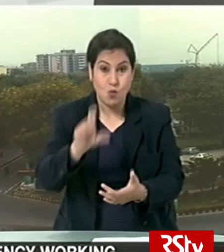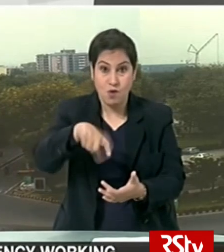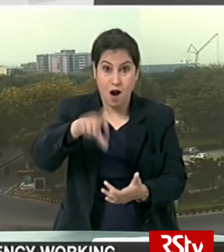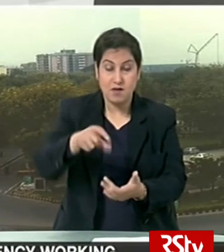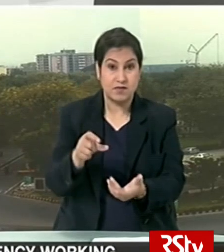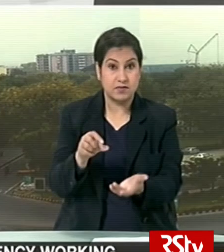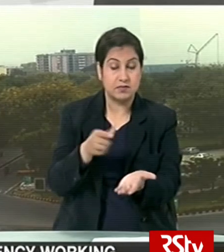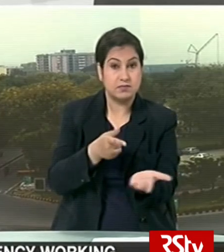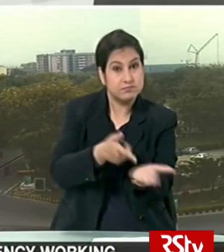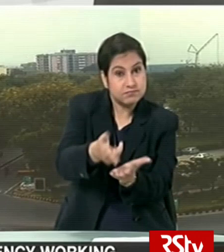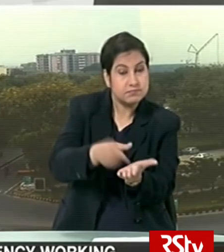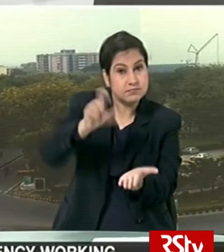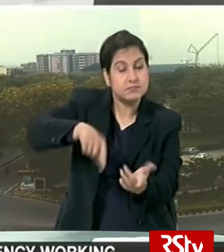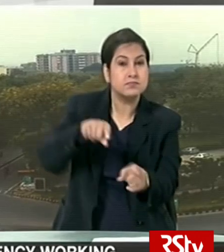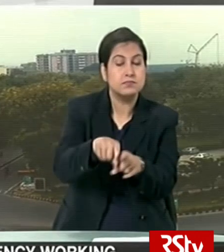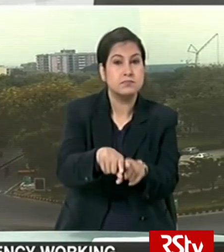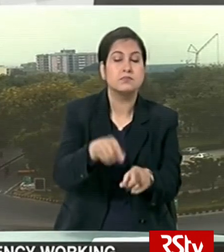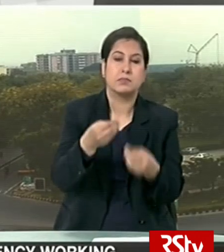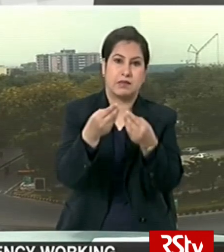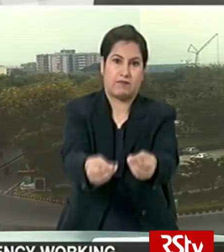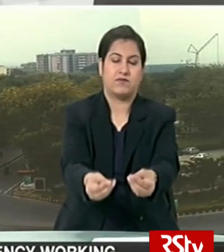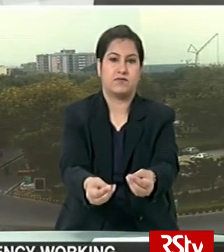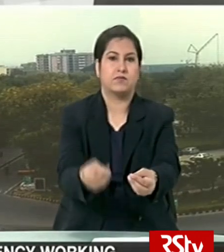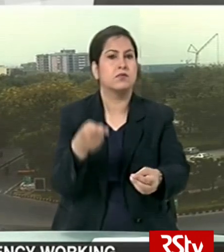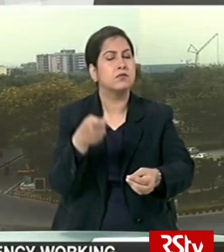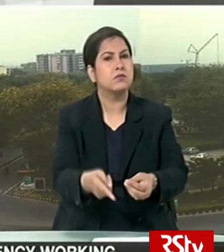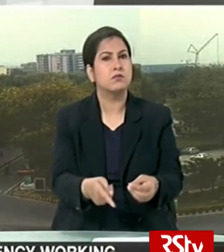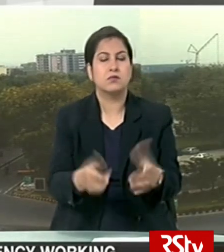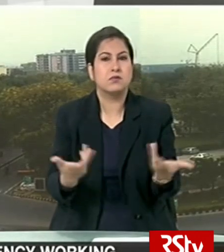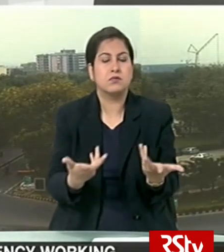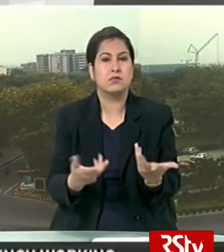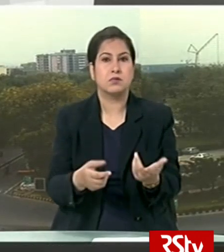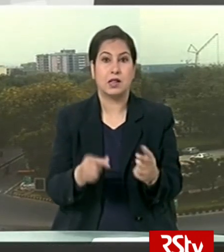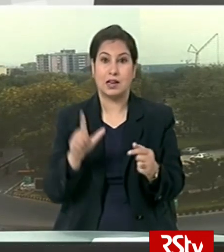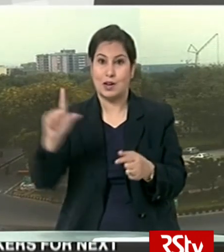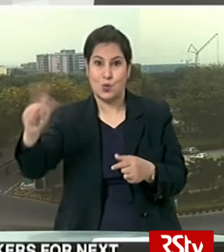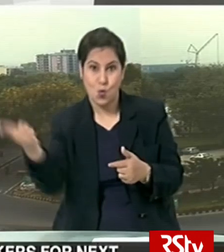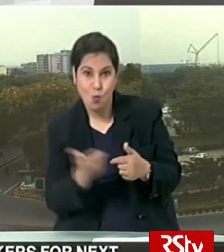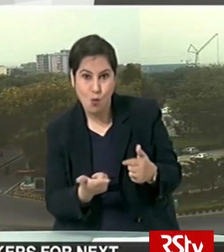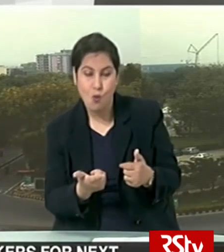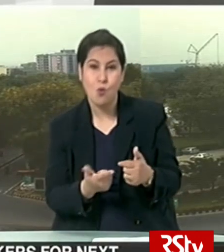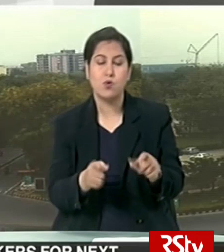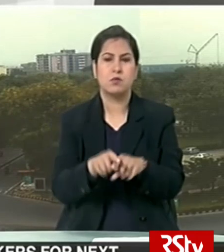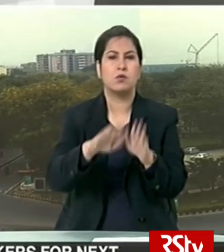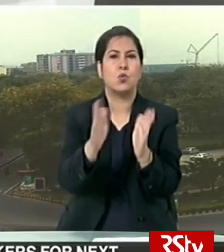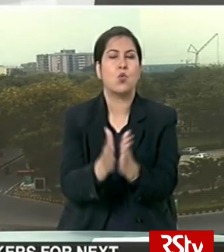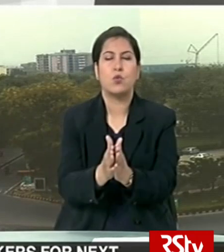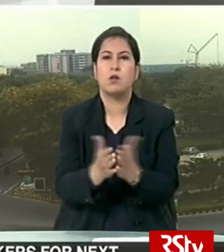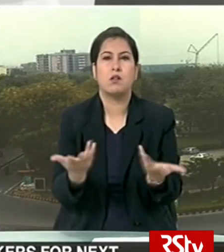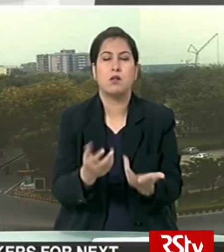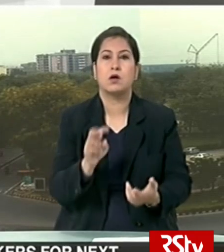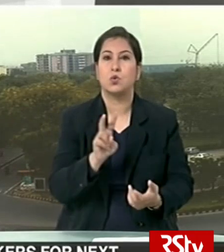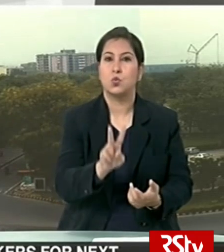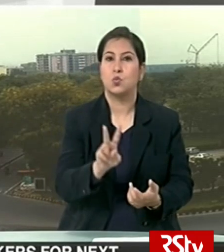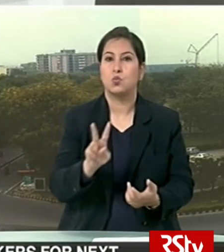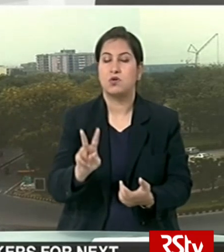card holders have also been given or sanctioned a loan which totals to 25